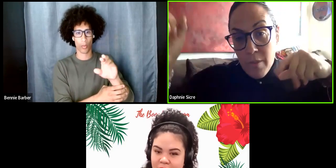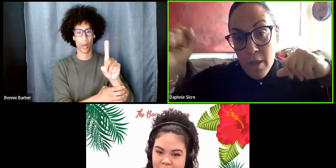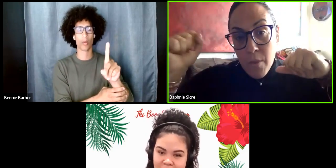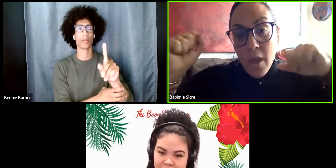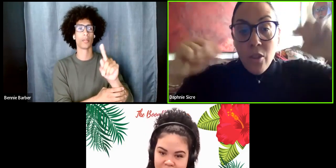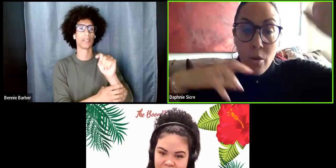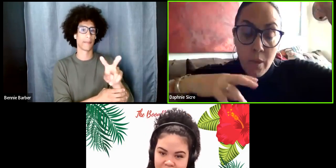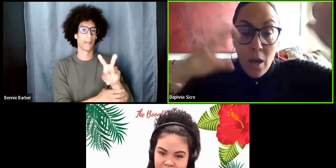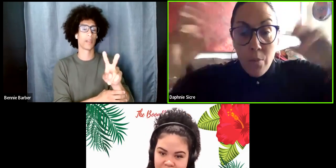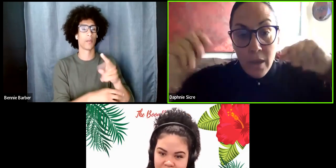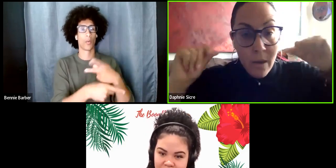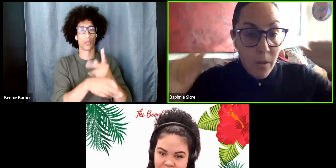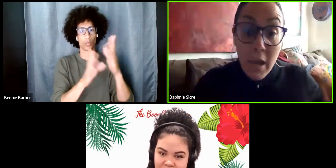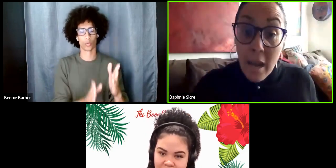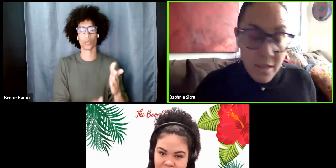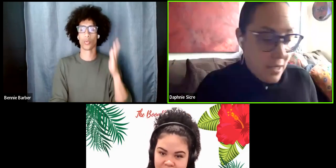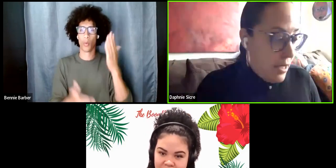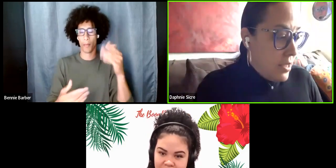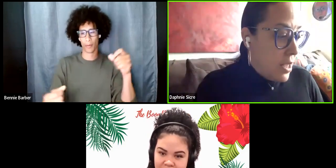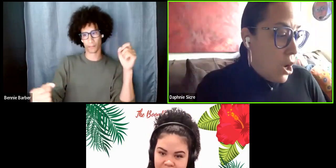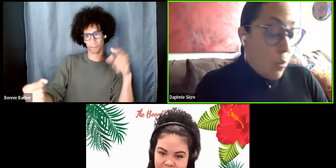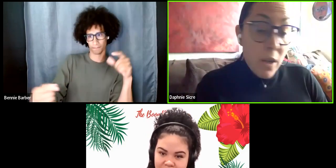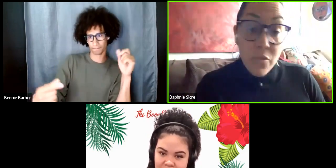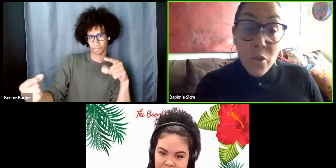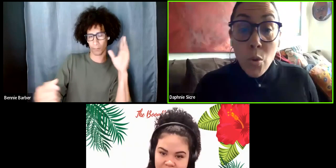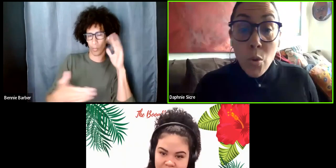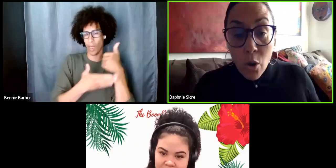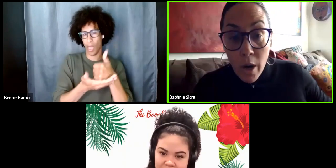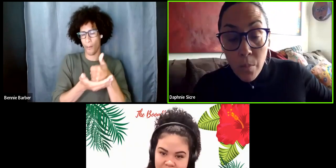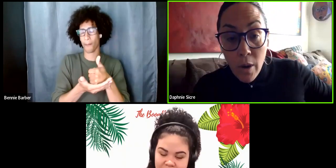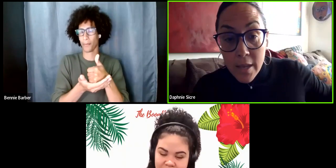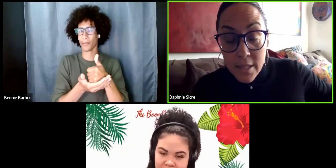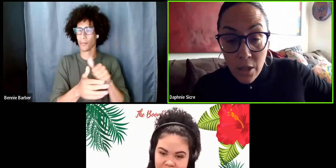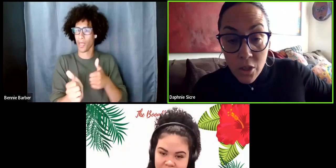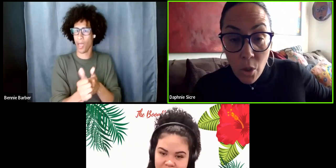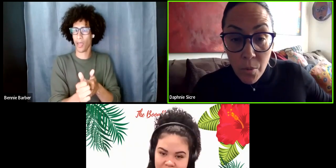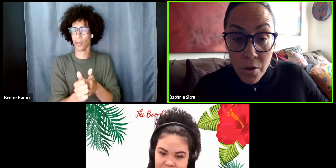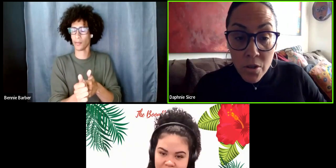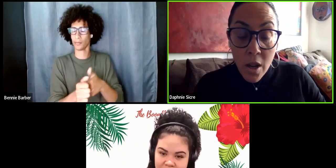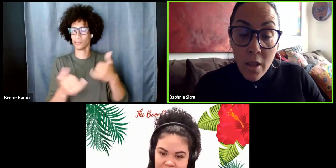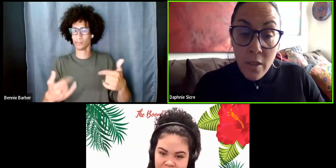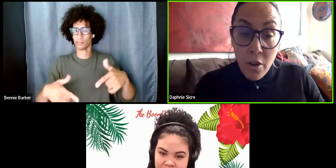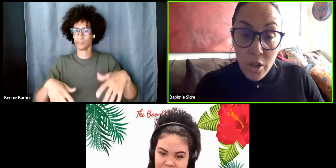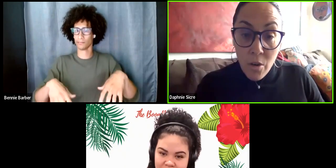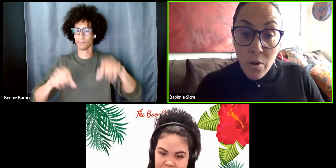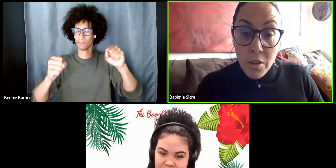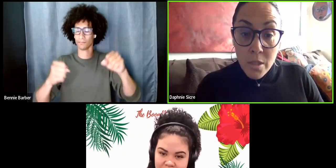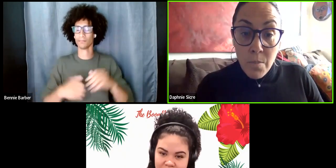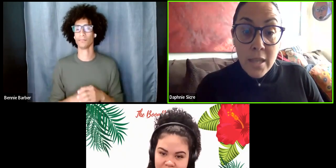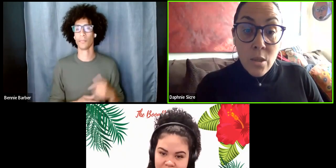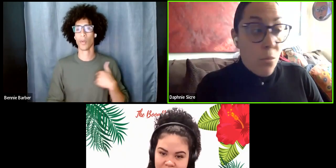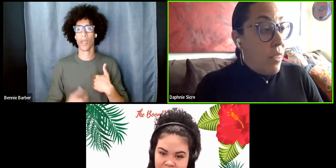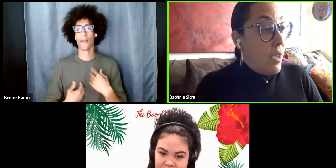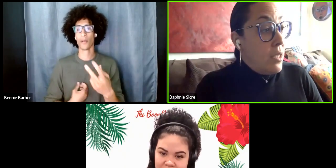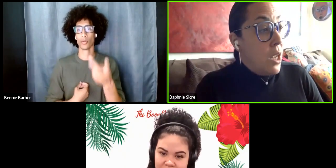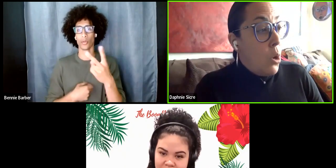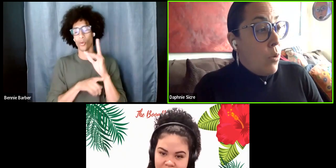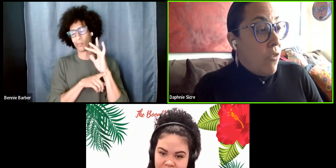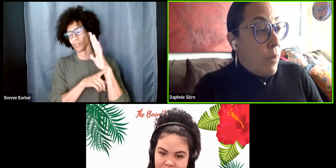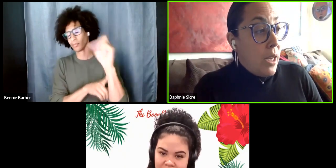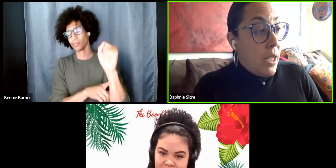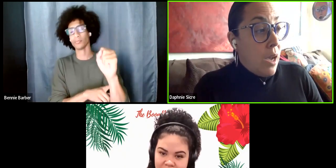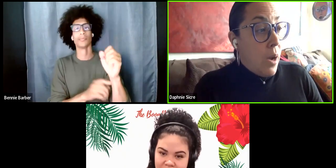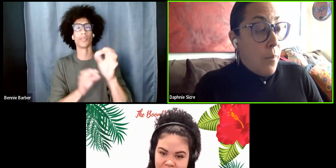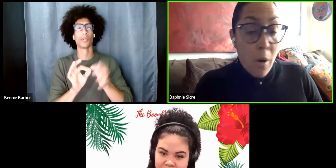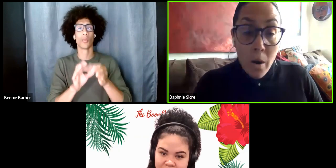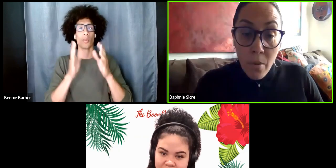get a message from them they'll be helping behind the scenes we have two incredible asl interpreters that are here in the space with us